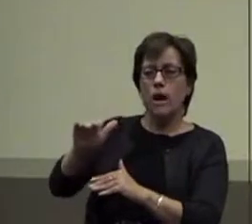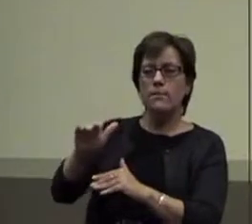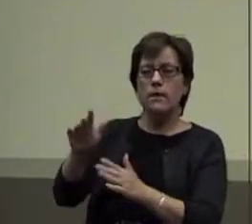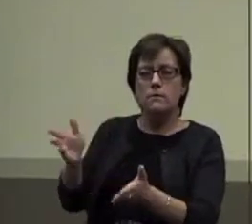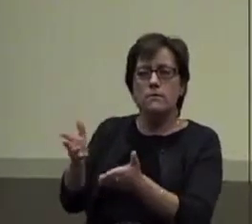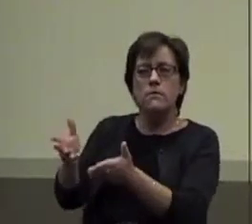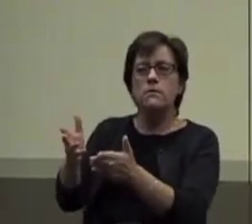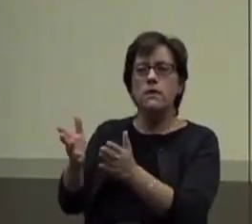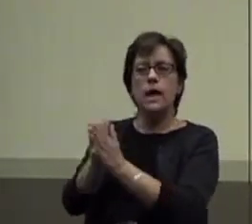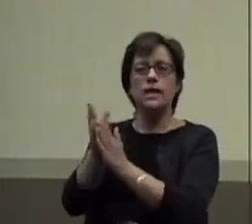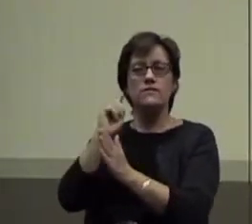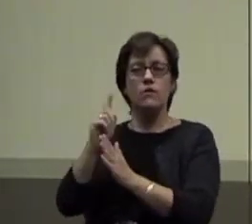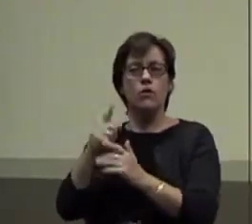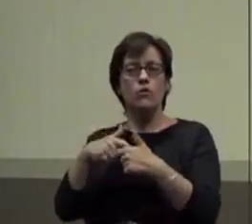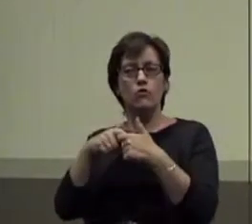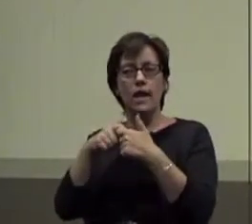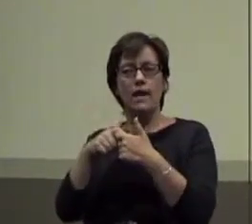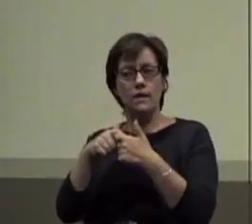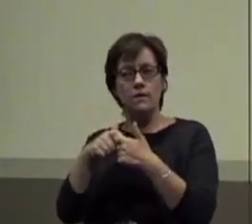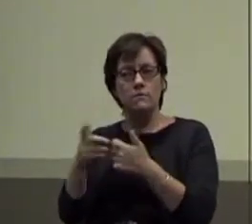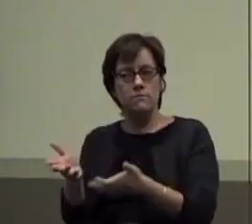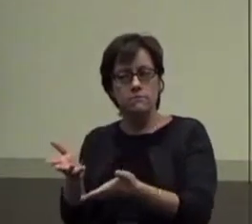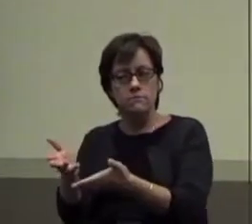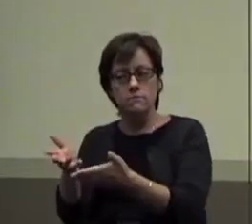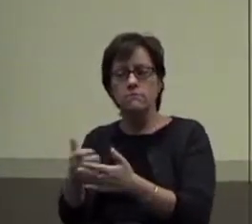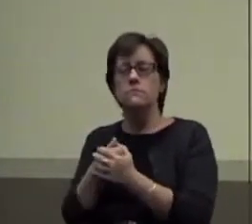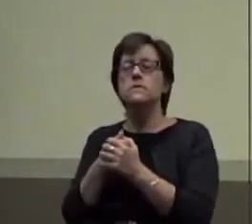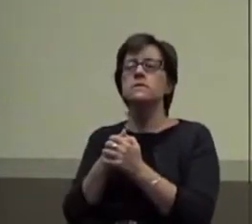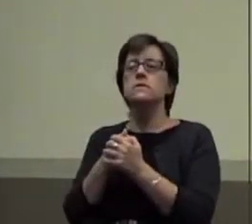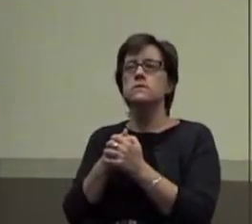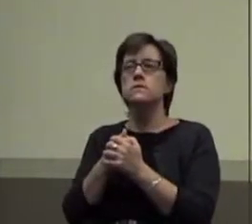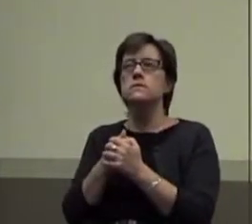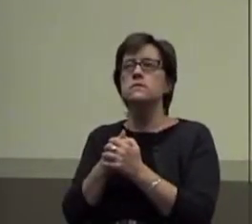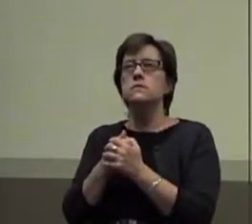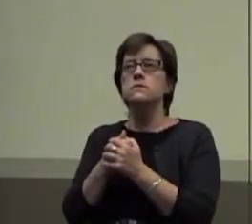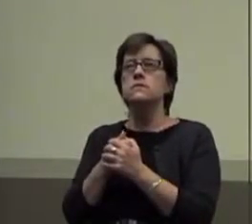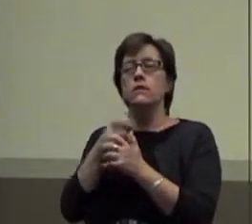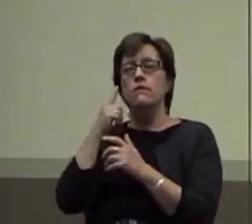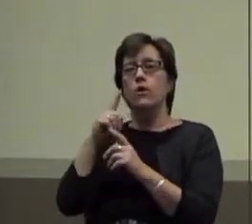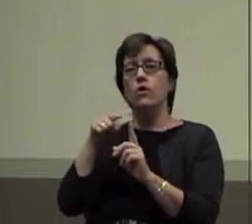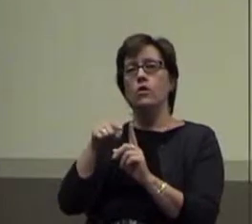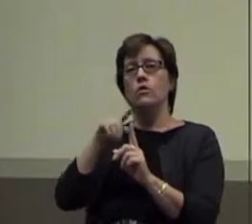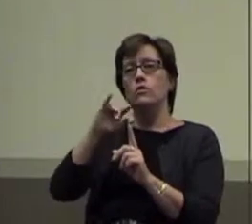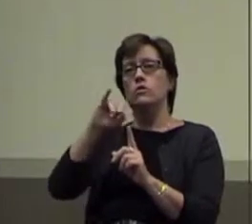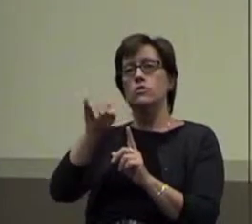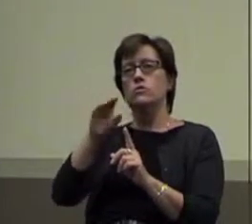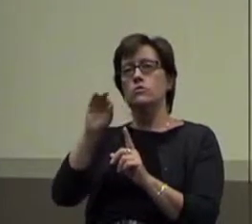ask for that break. Okay? So for Jordan.